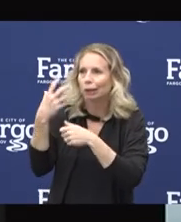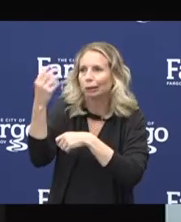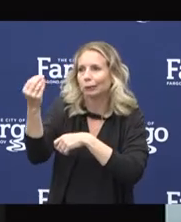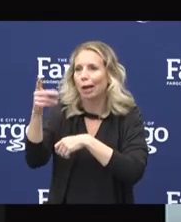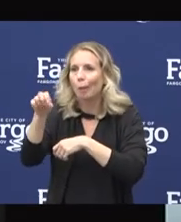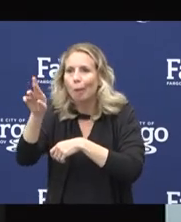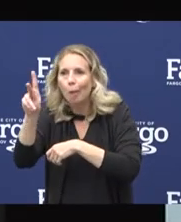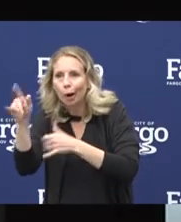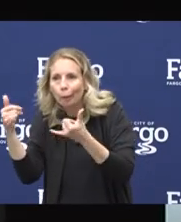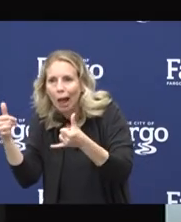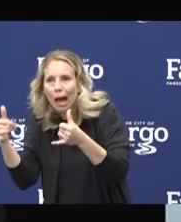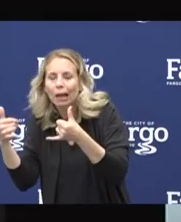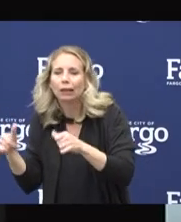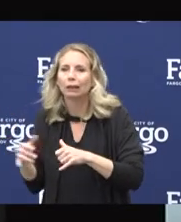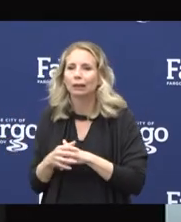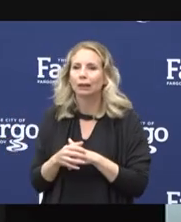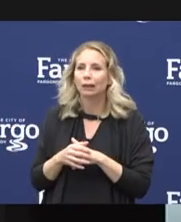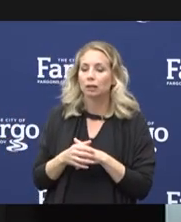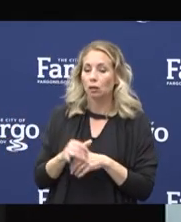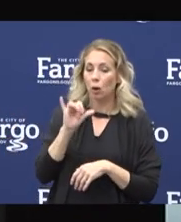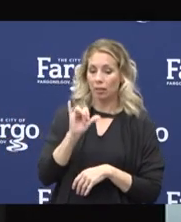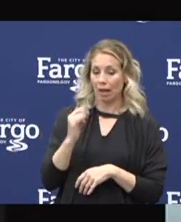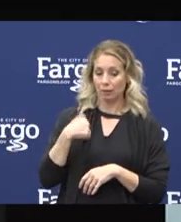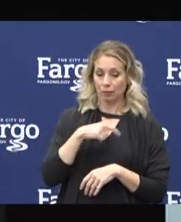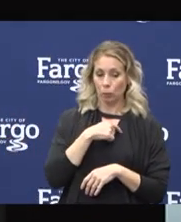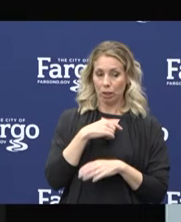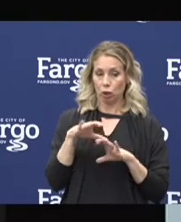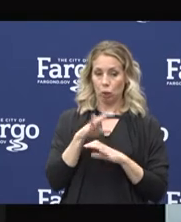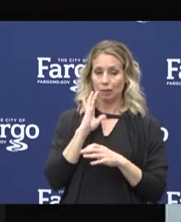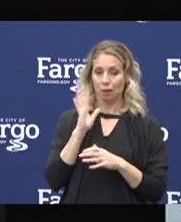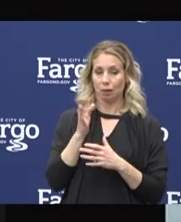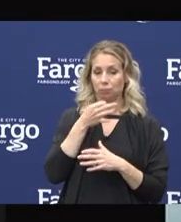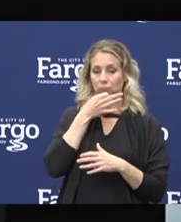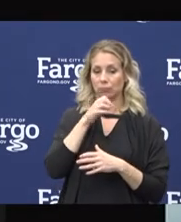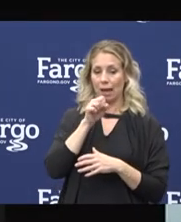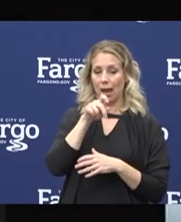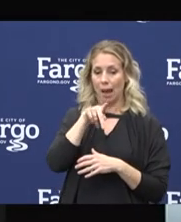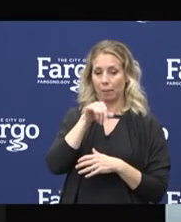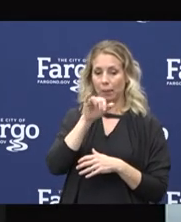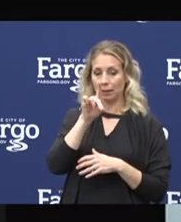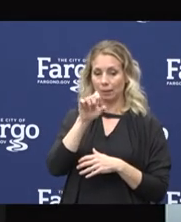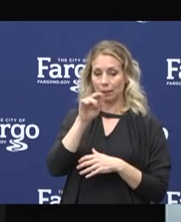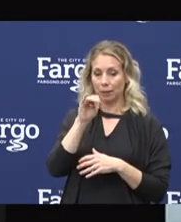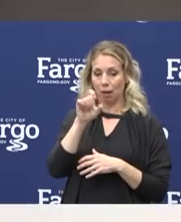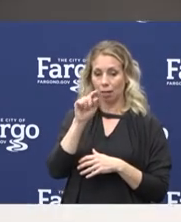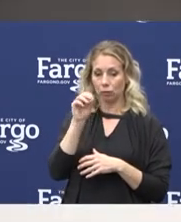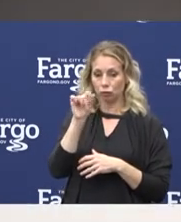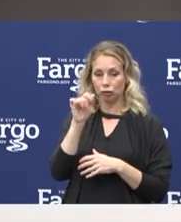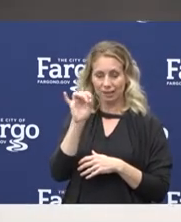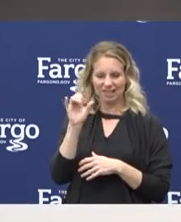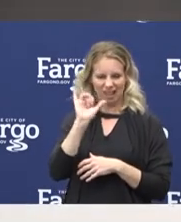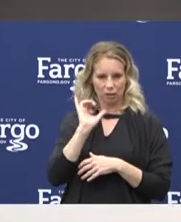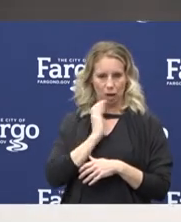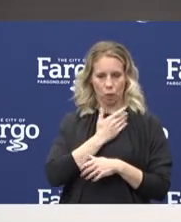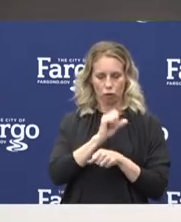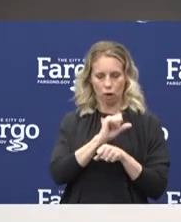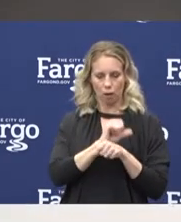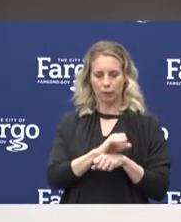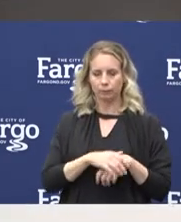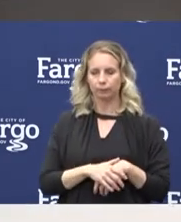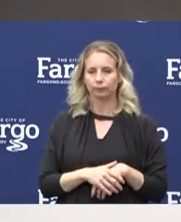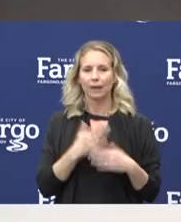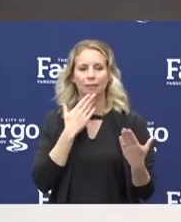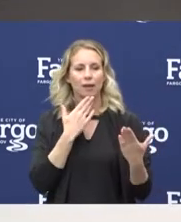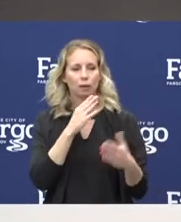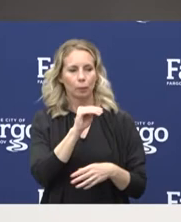is kind of all that we do as epi's. So thank you, Mayor. Send it back to you. Thank you very much, Brenton. That's a great